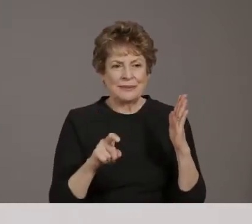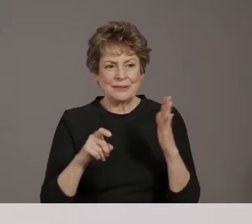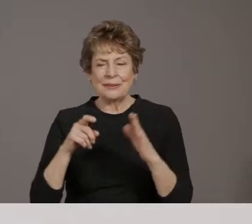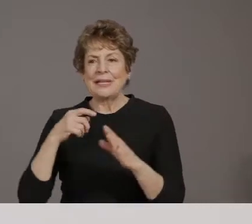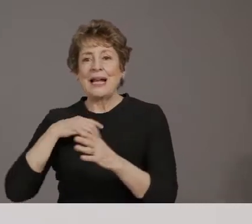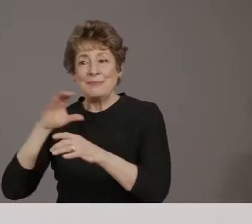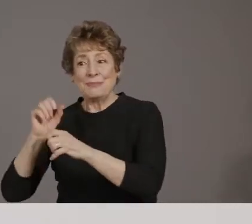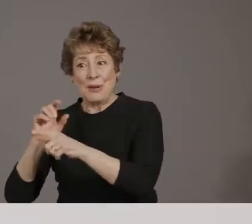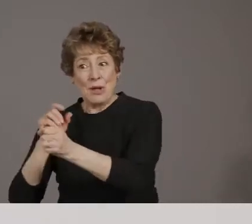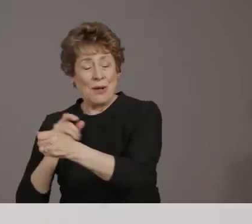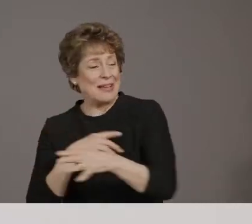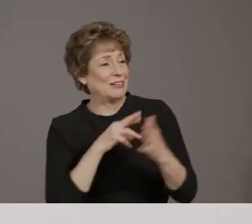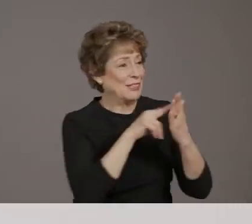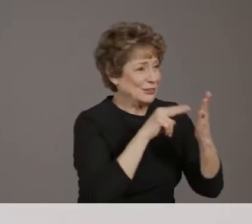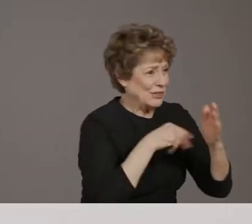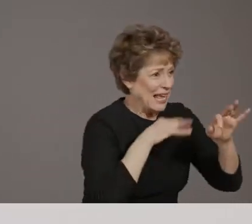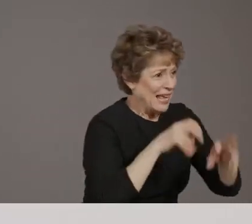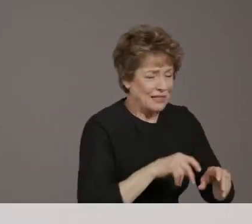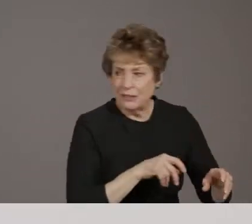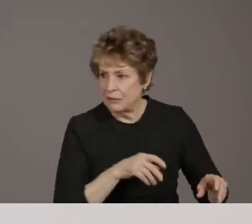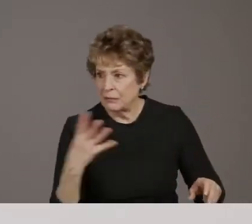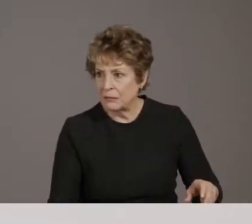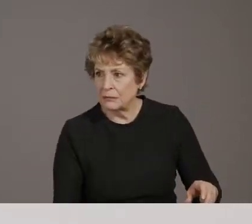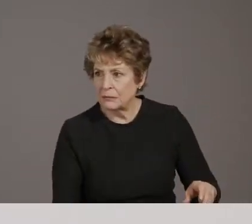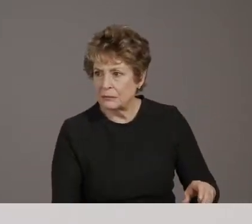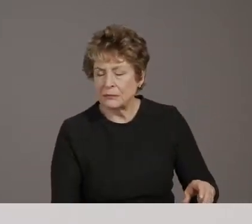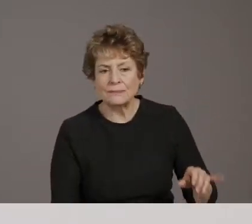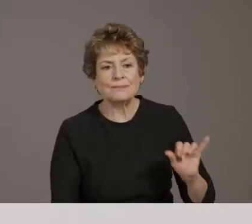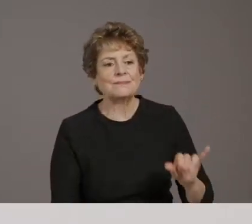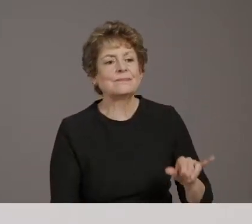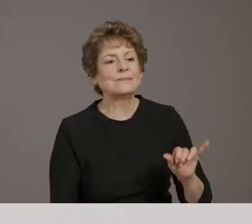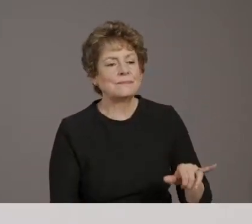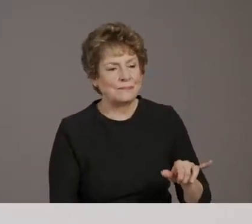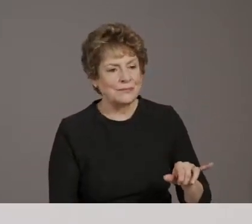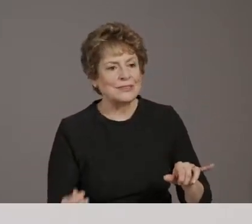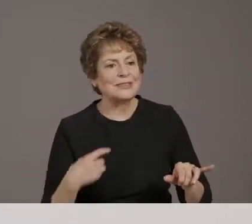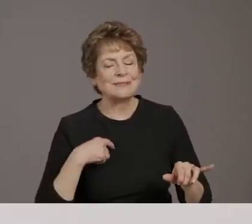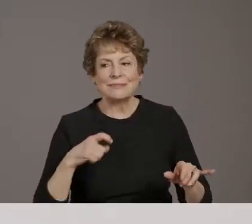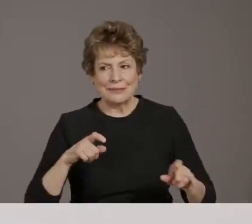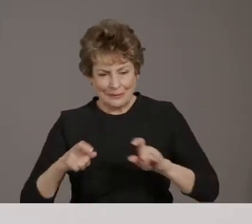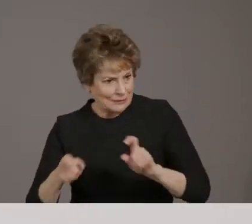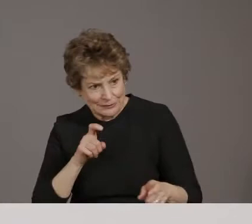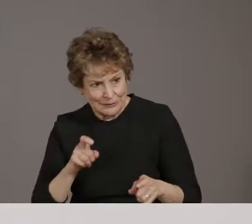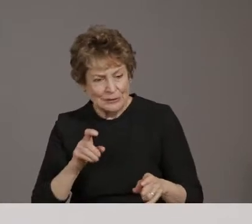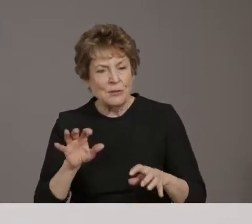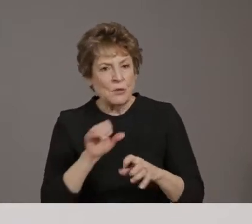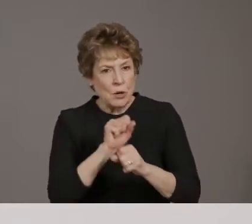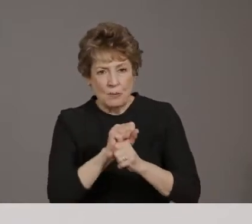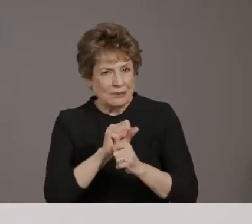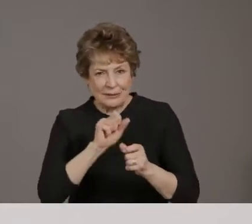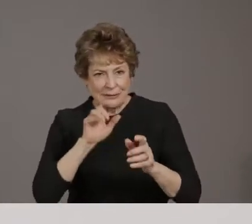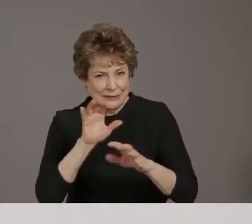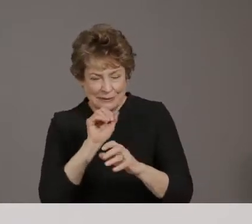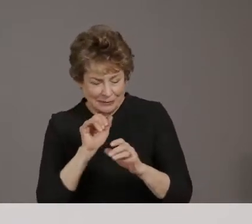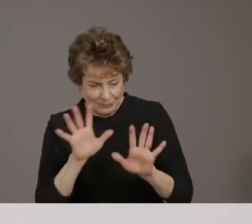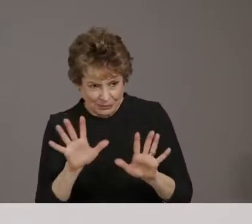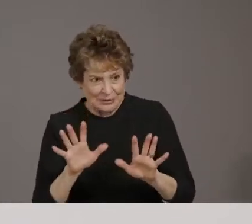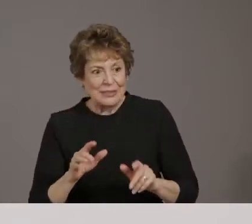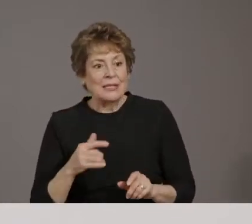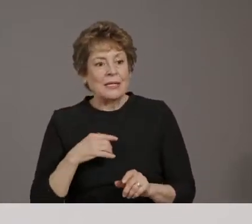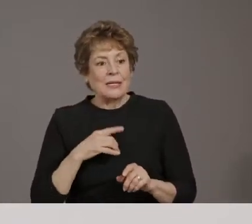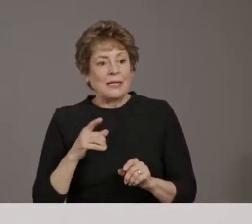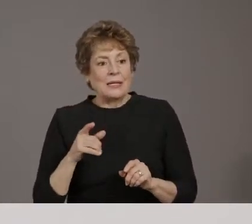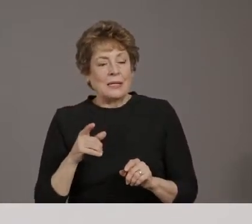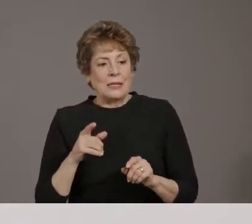to the, to the appointment, um, system so that when you get that appointment, you're going to then confirm,